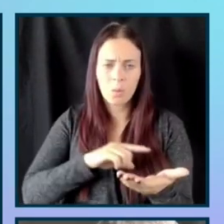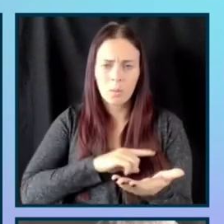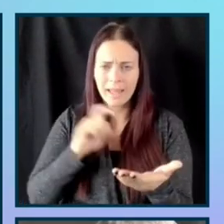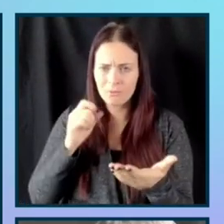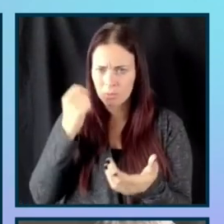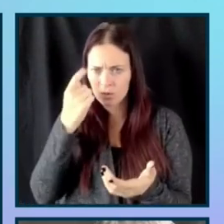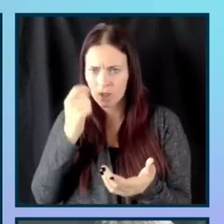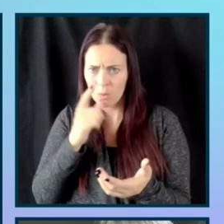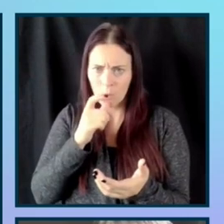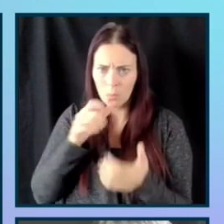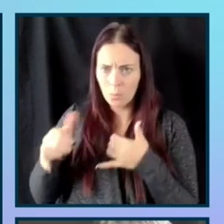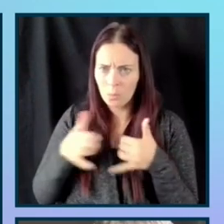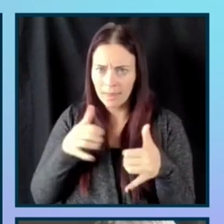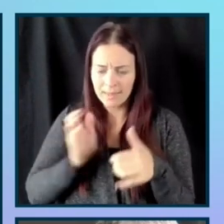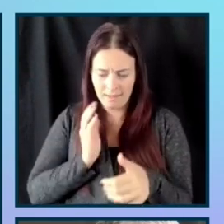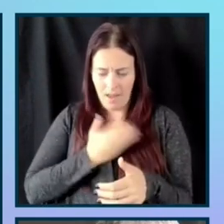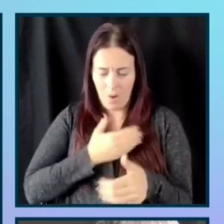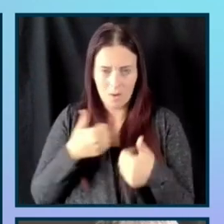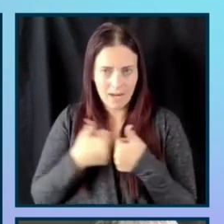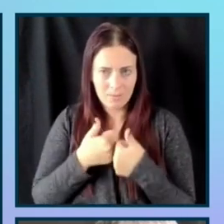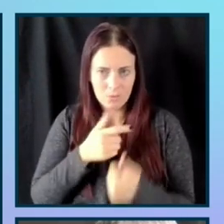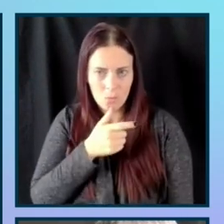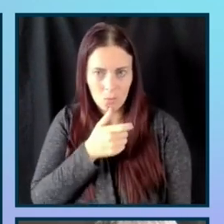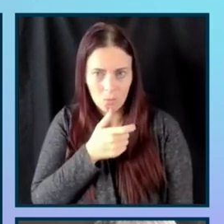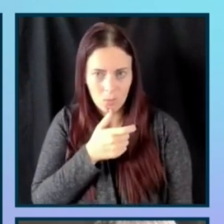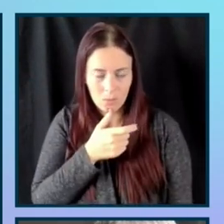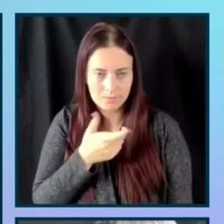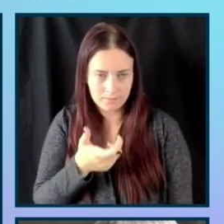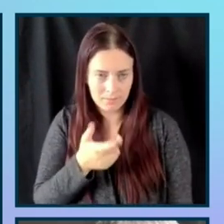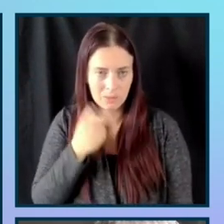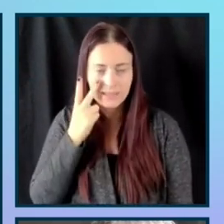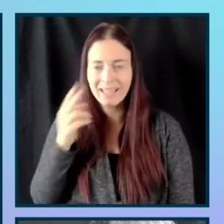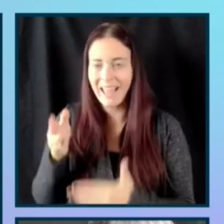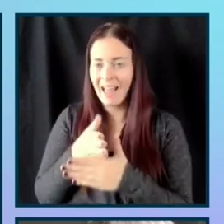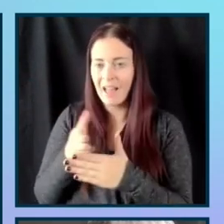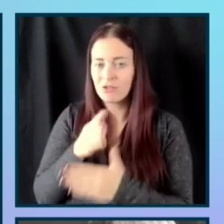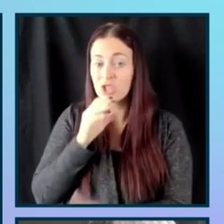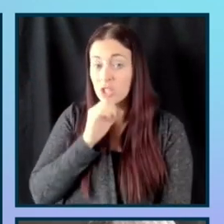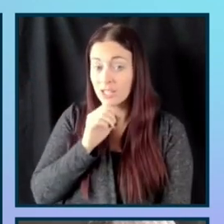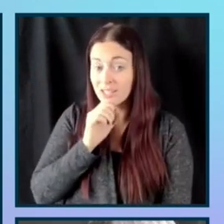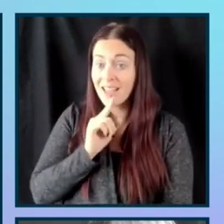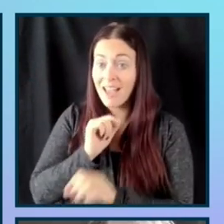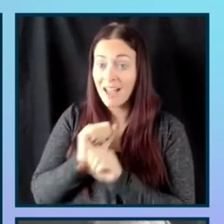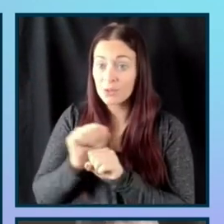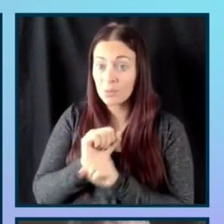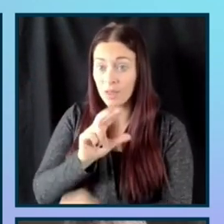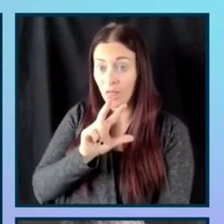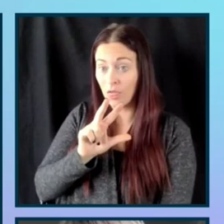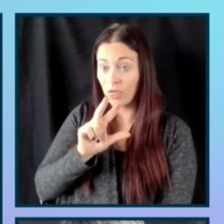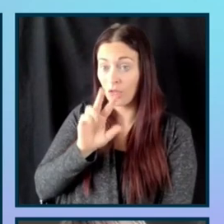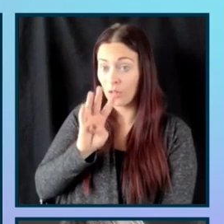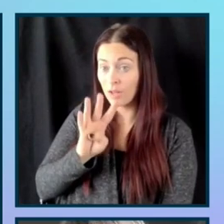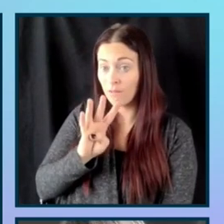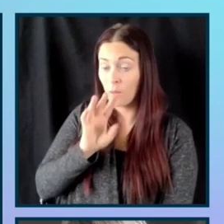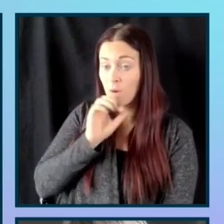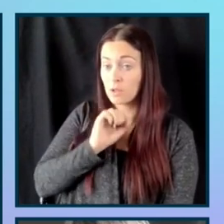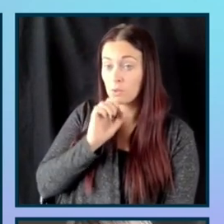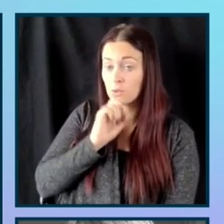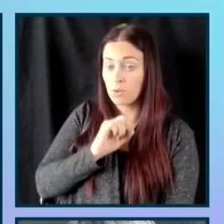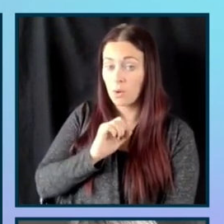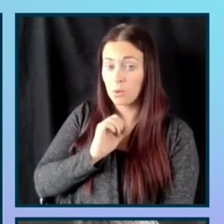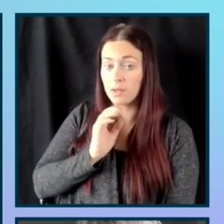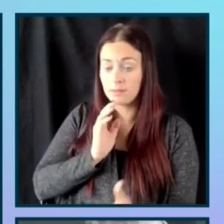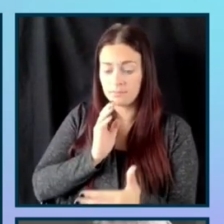games. So you'll see that the average age is actually 34 years old for people who